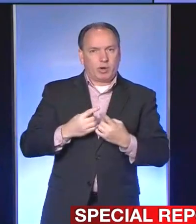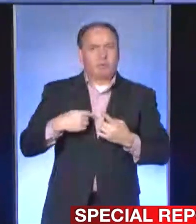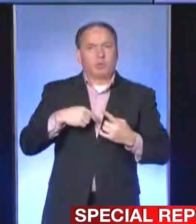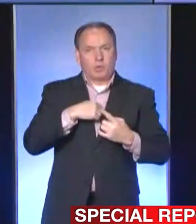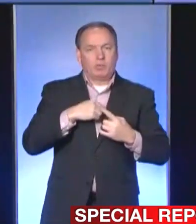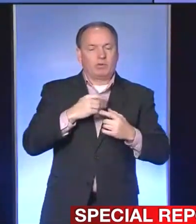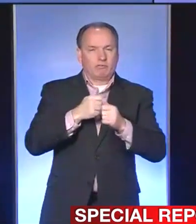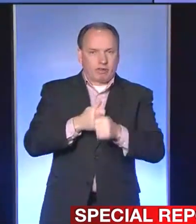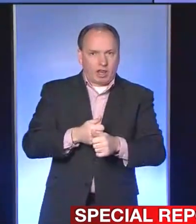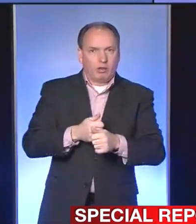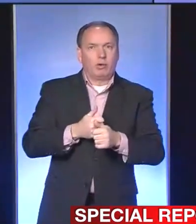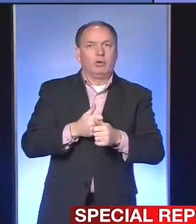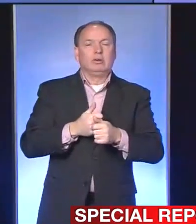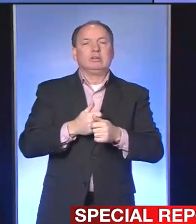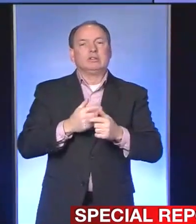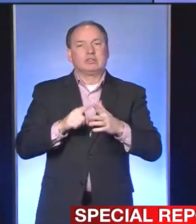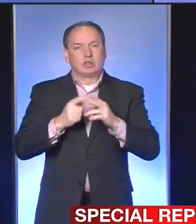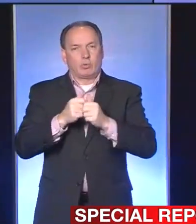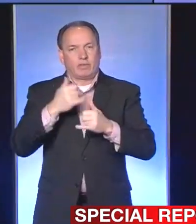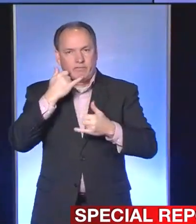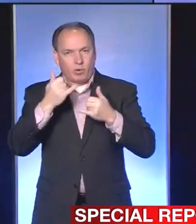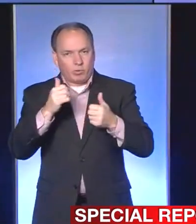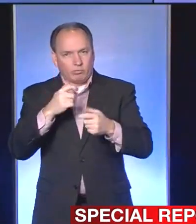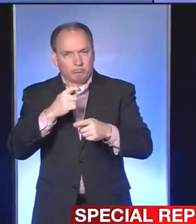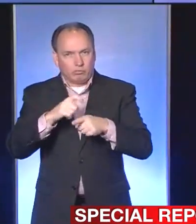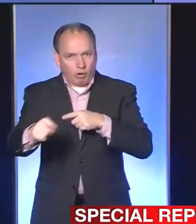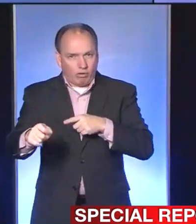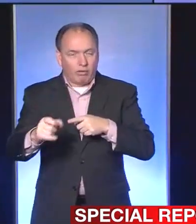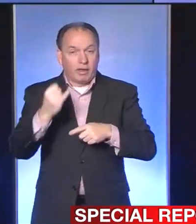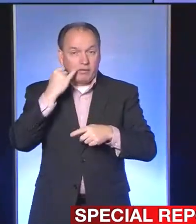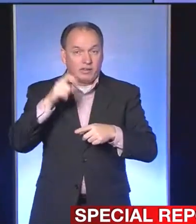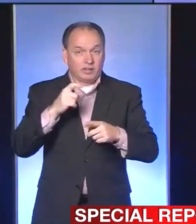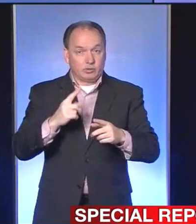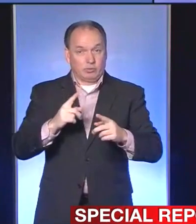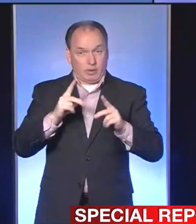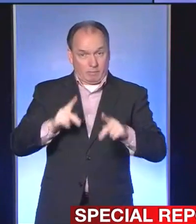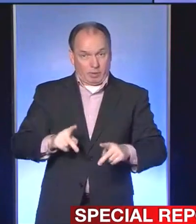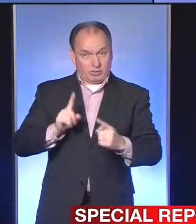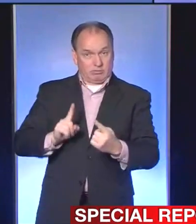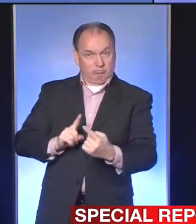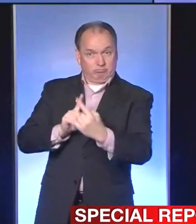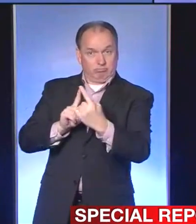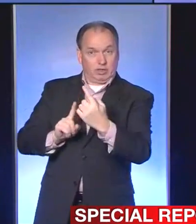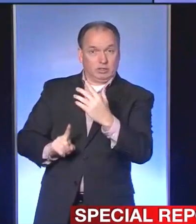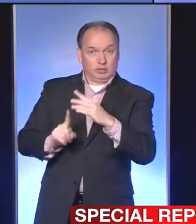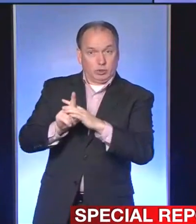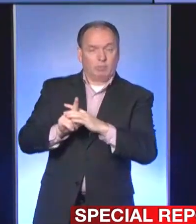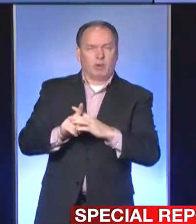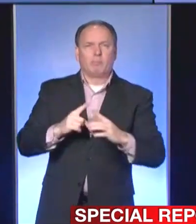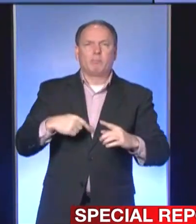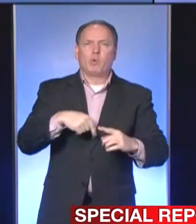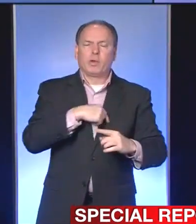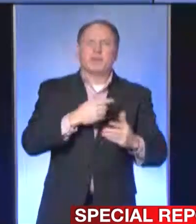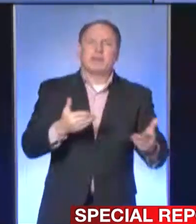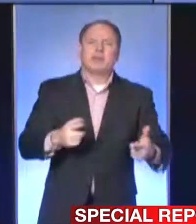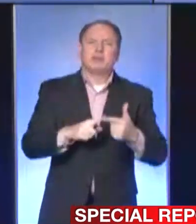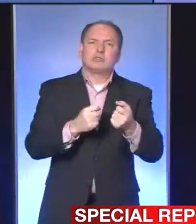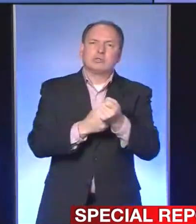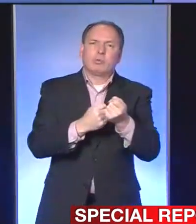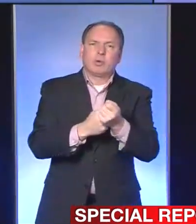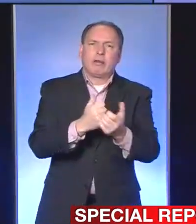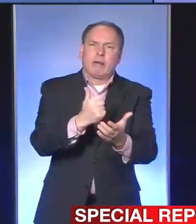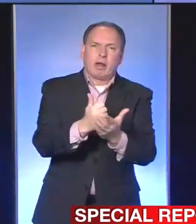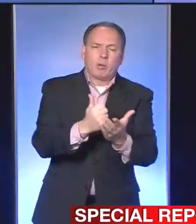follow up, usually start with a phone call. And if a visit was needed, we would follow up with that. But we're here to help. We're here to help our businesses.